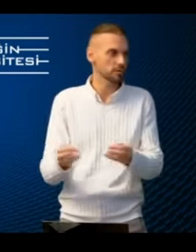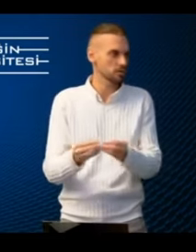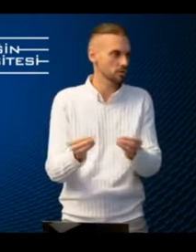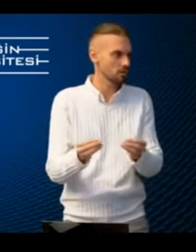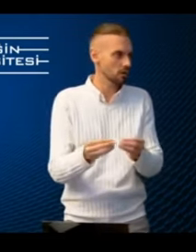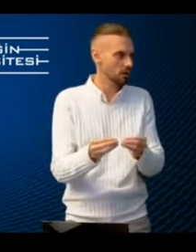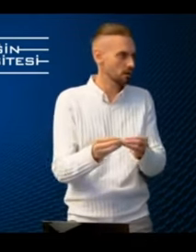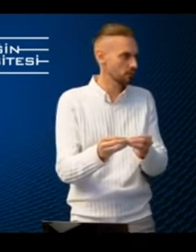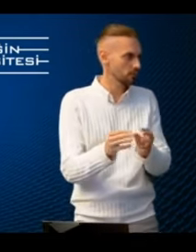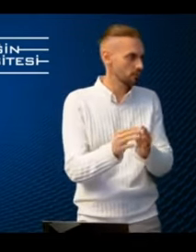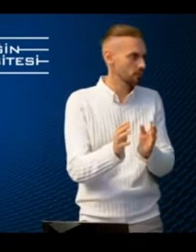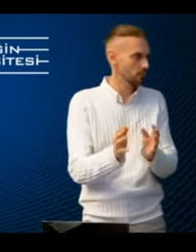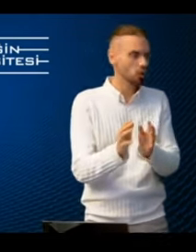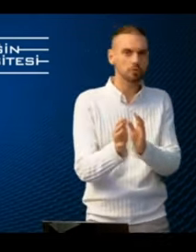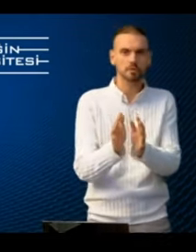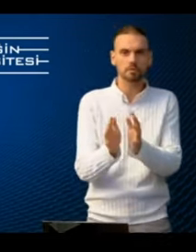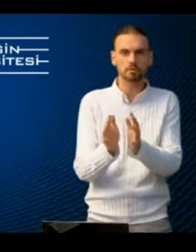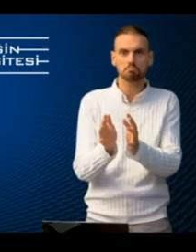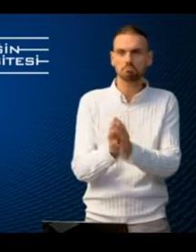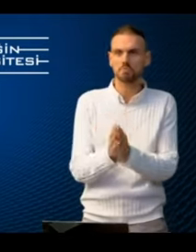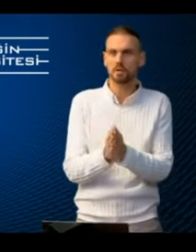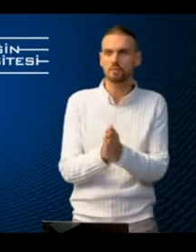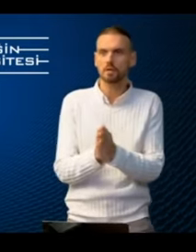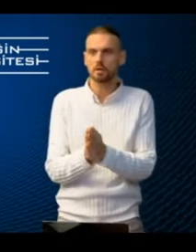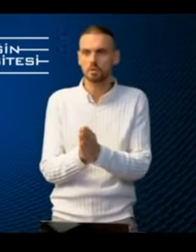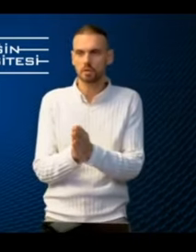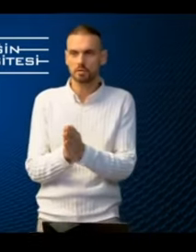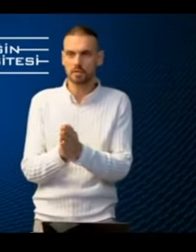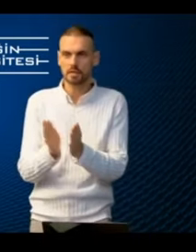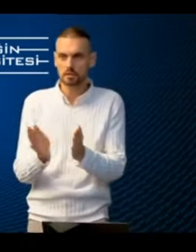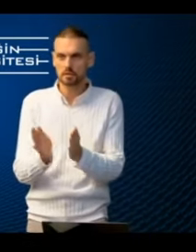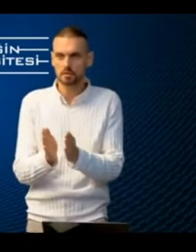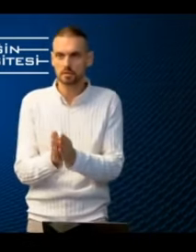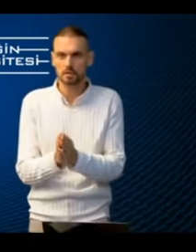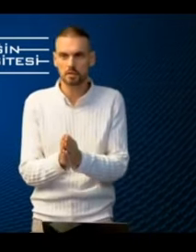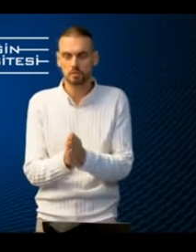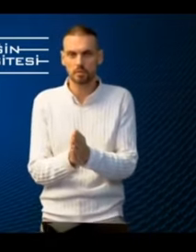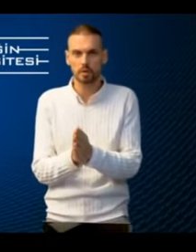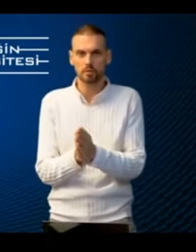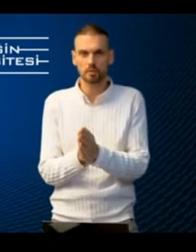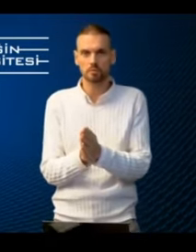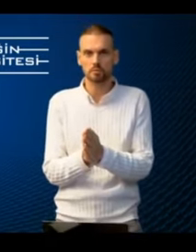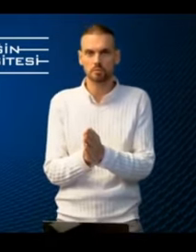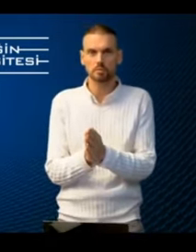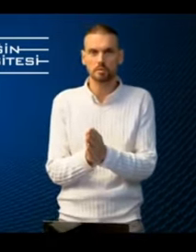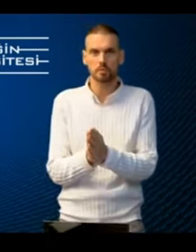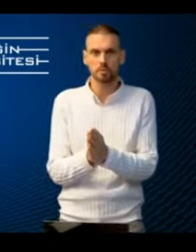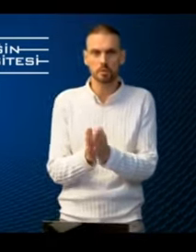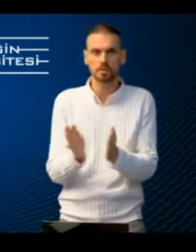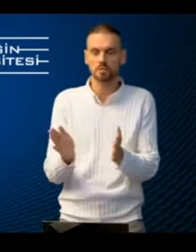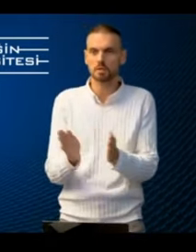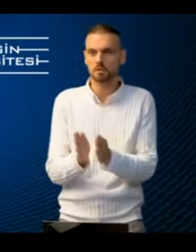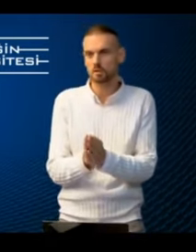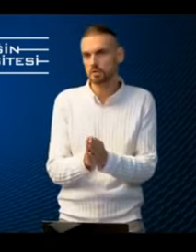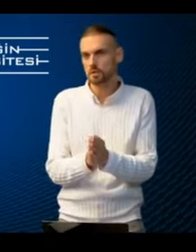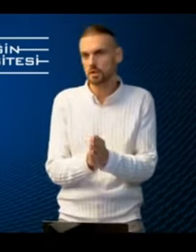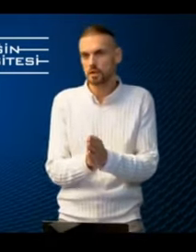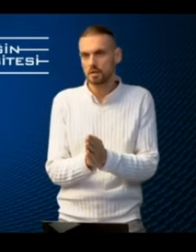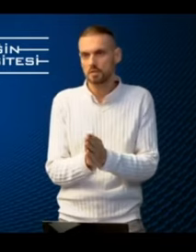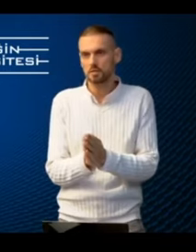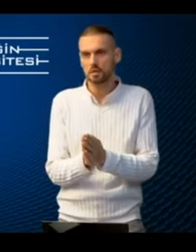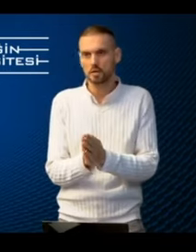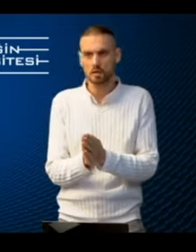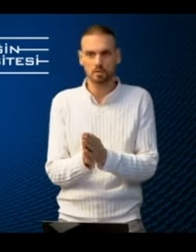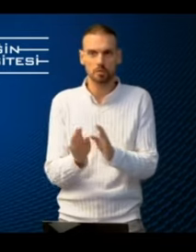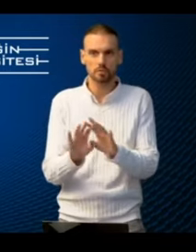open up a certain content there you will have a text that tells you about the unit maybe it will be 20 minutes learning